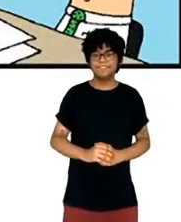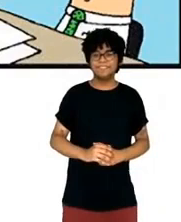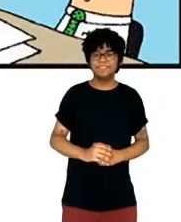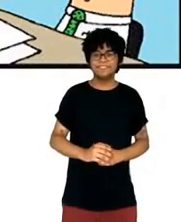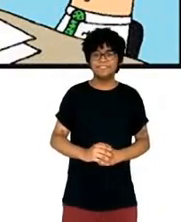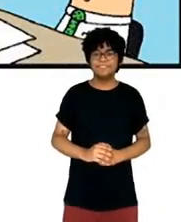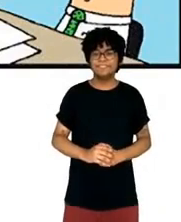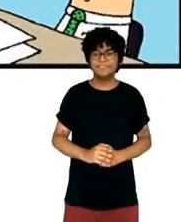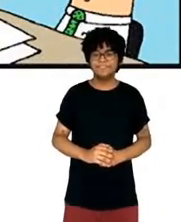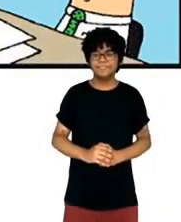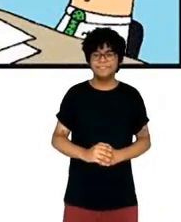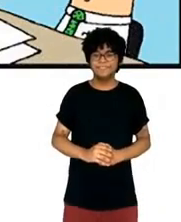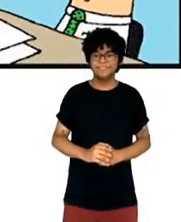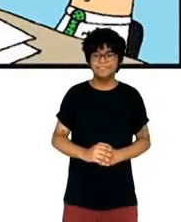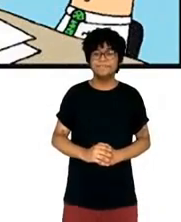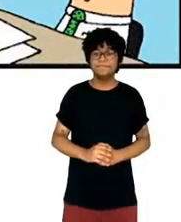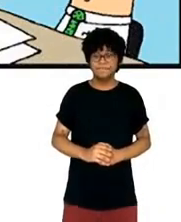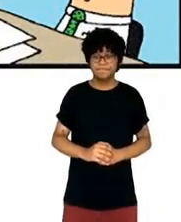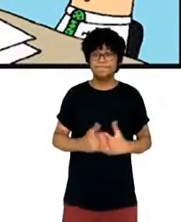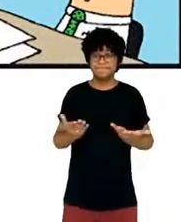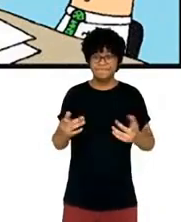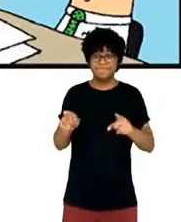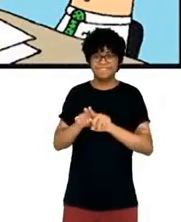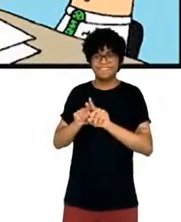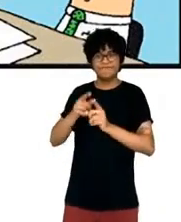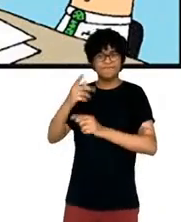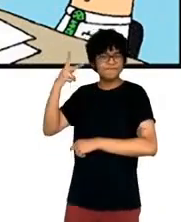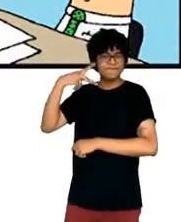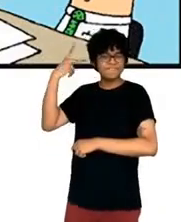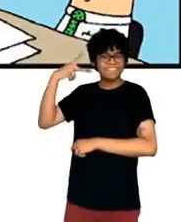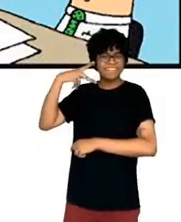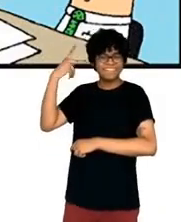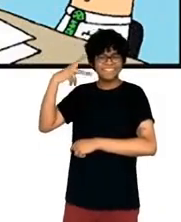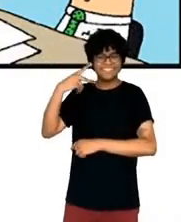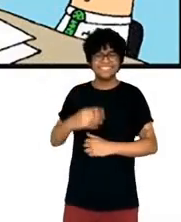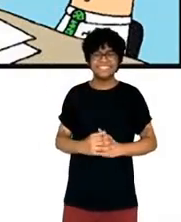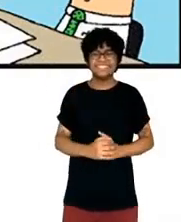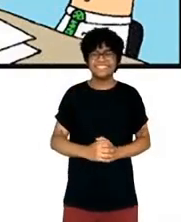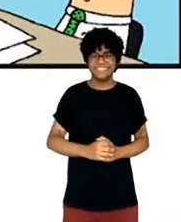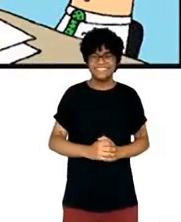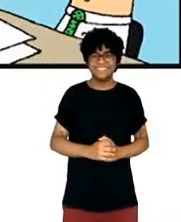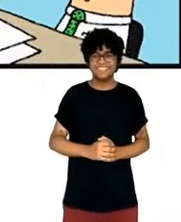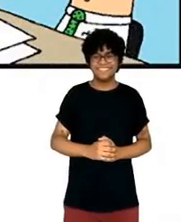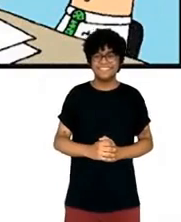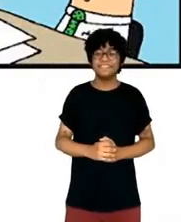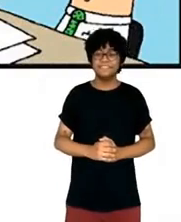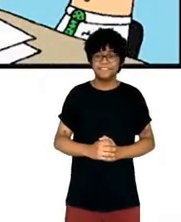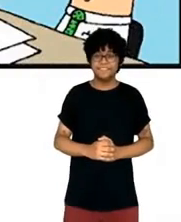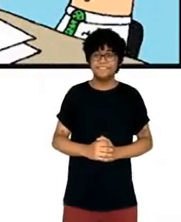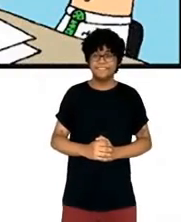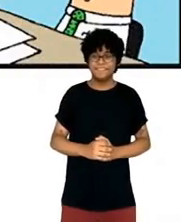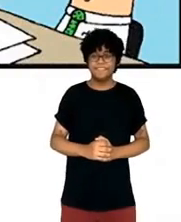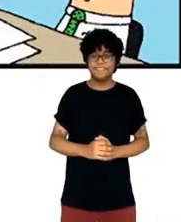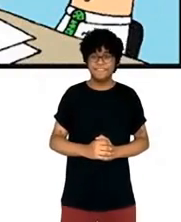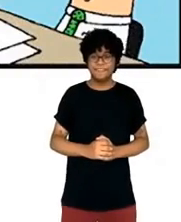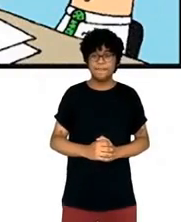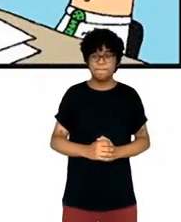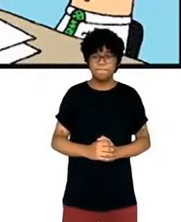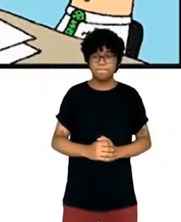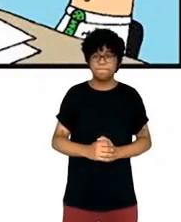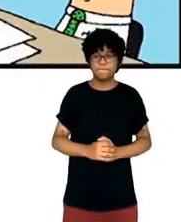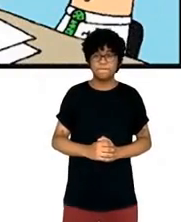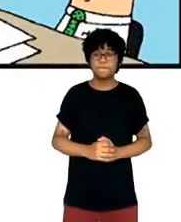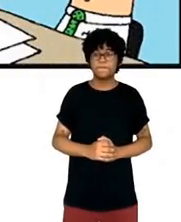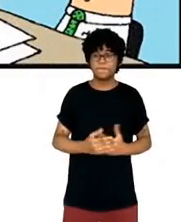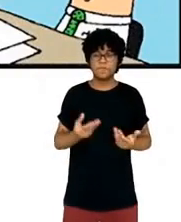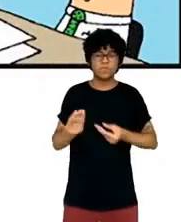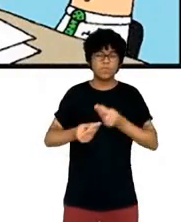corporations, adherents of religions, and we're also still free individuals and we can